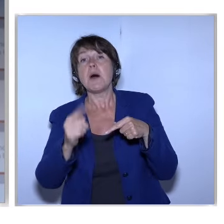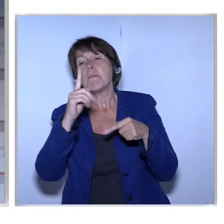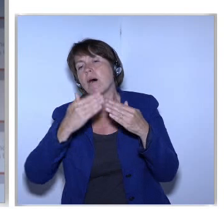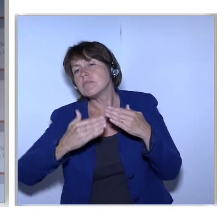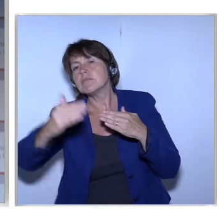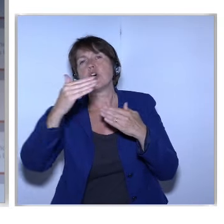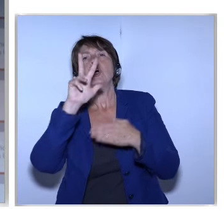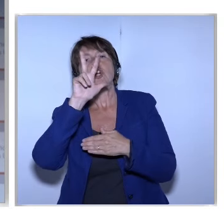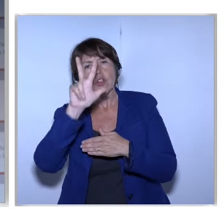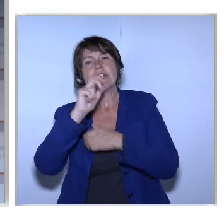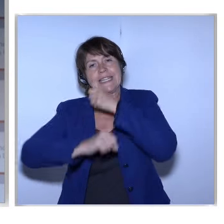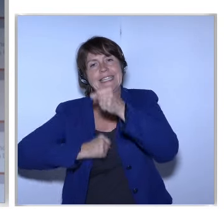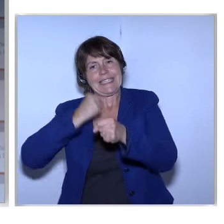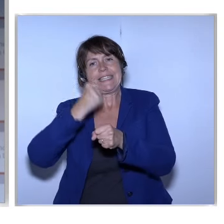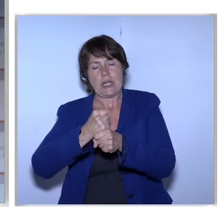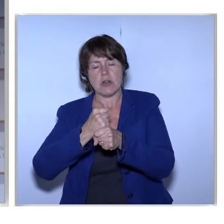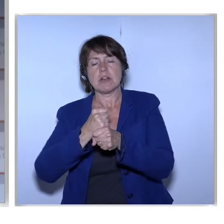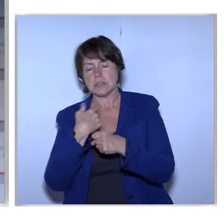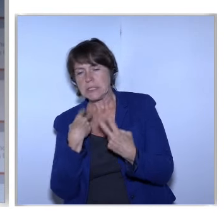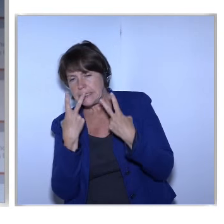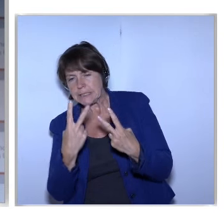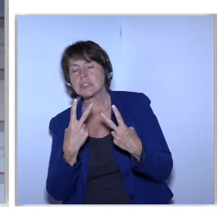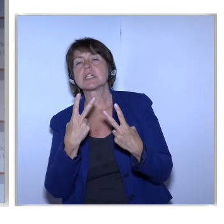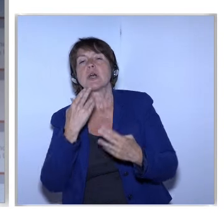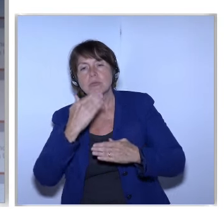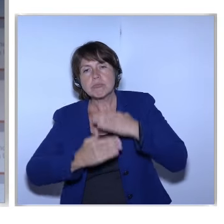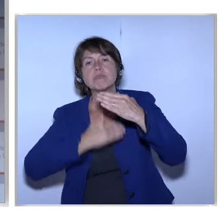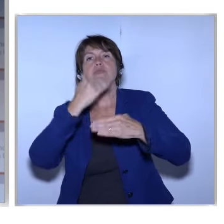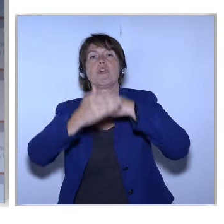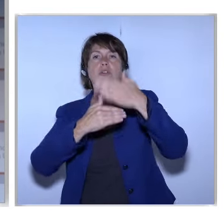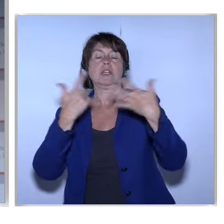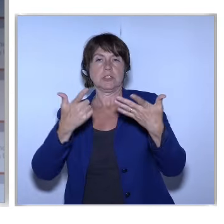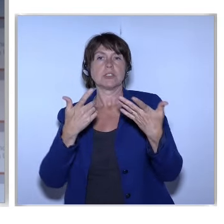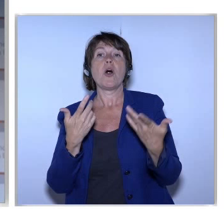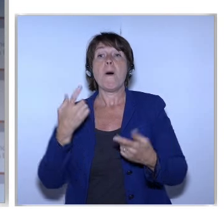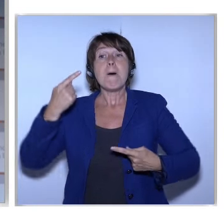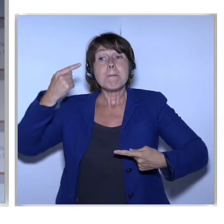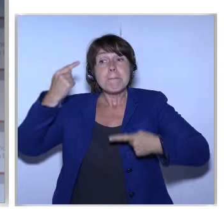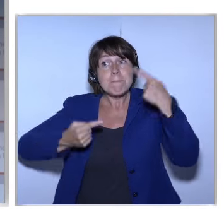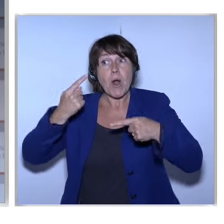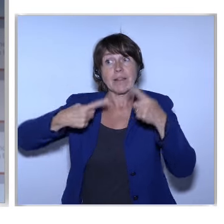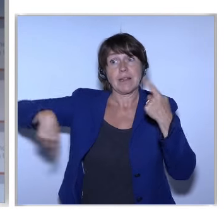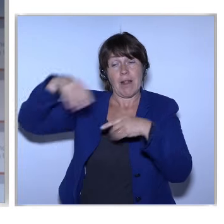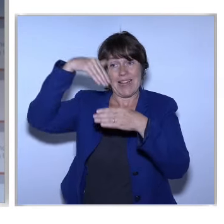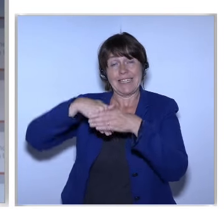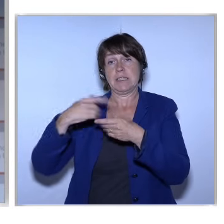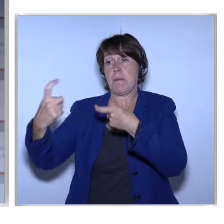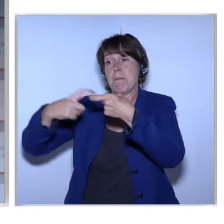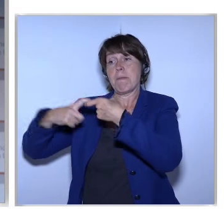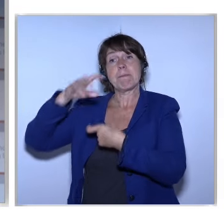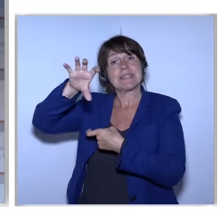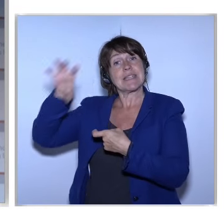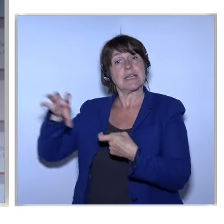begin to see real progress In the Council With Member States showing political guidance And making